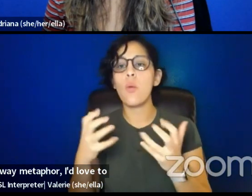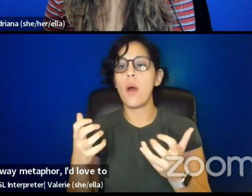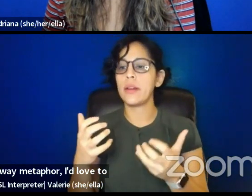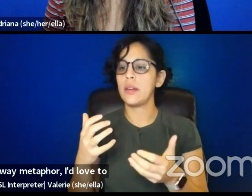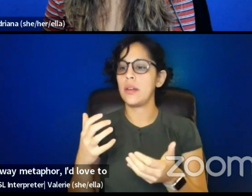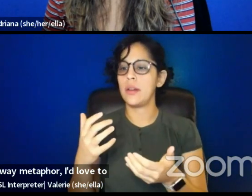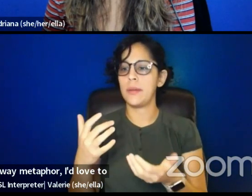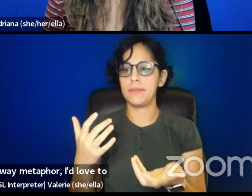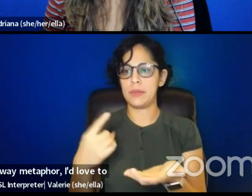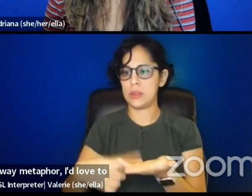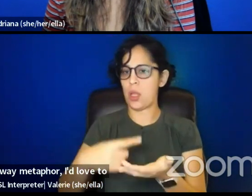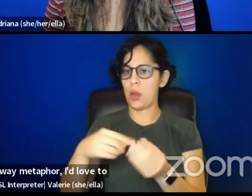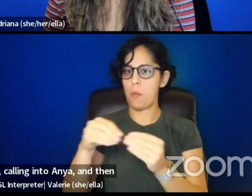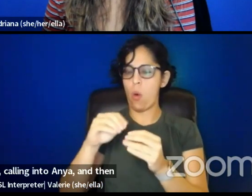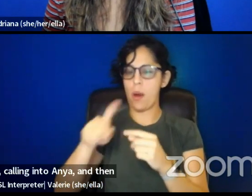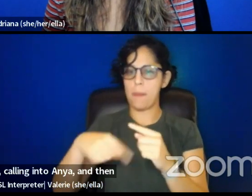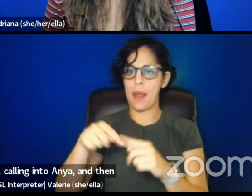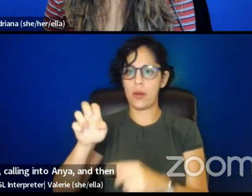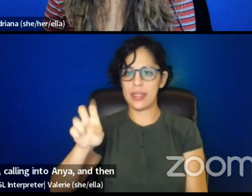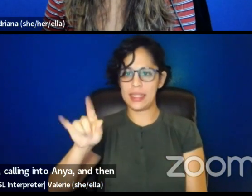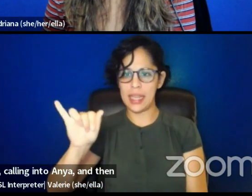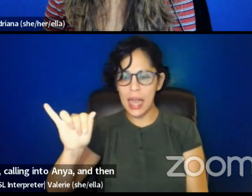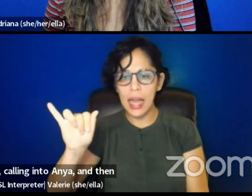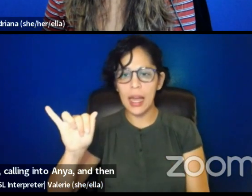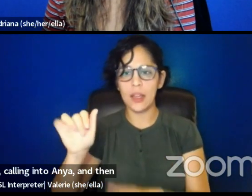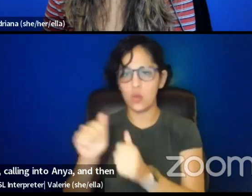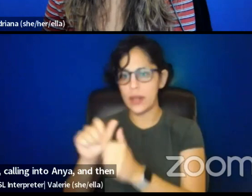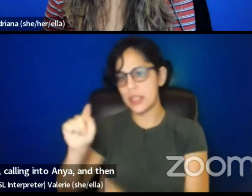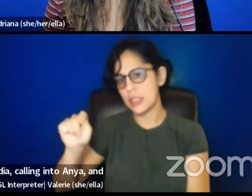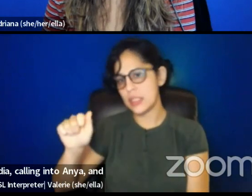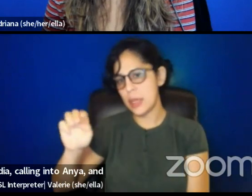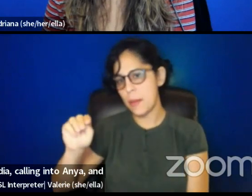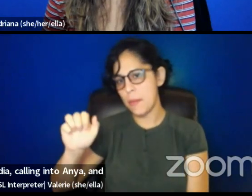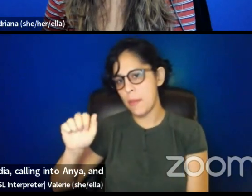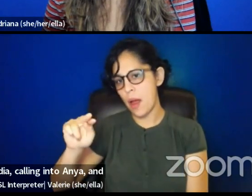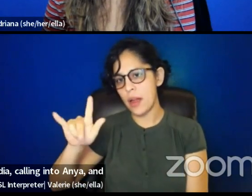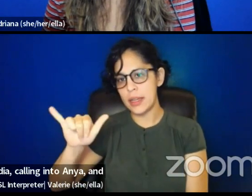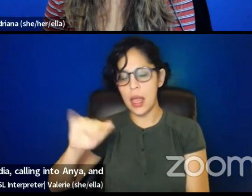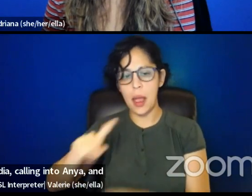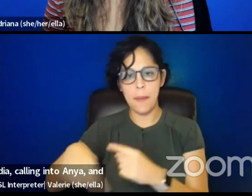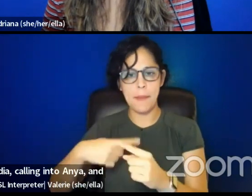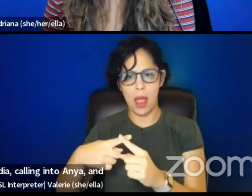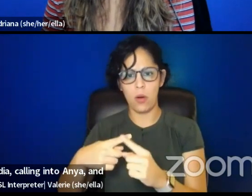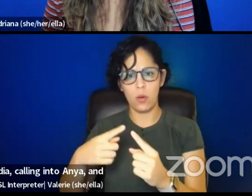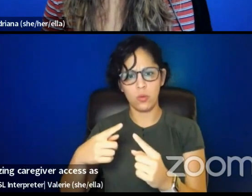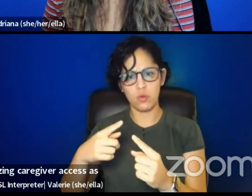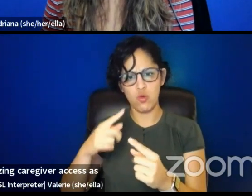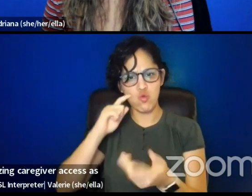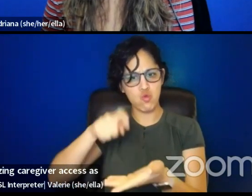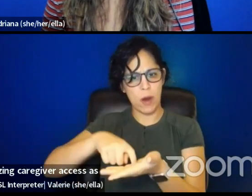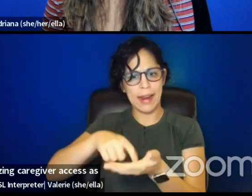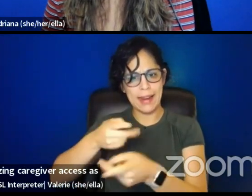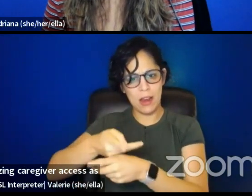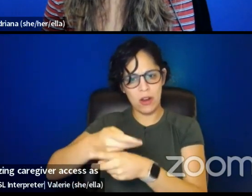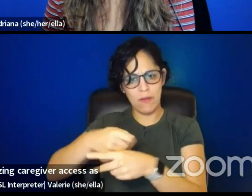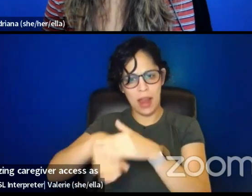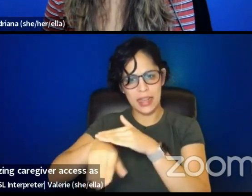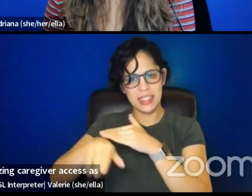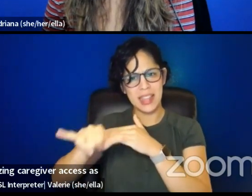to Mania, um, and the conversation of recognizing caregiver access as part of EDI integrated in.